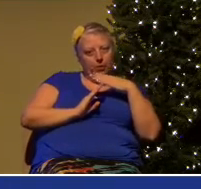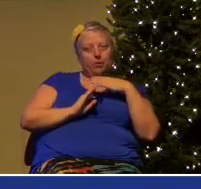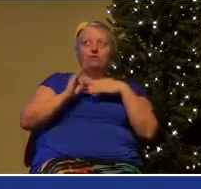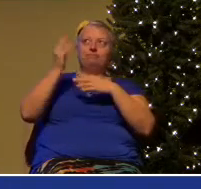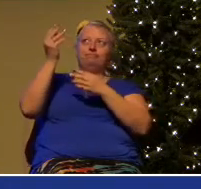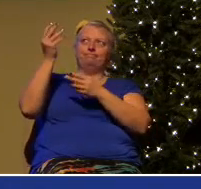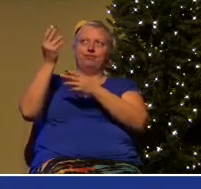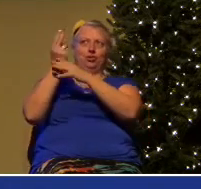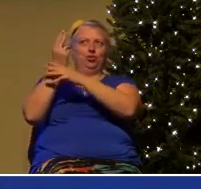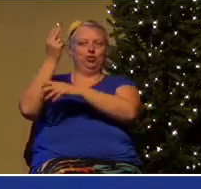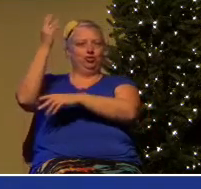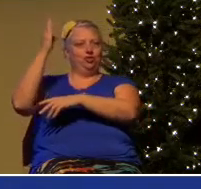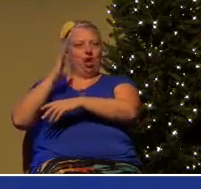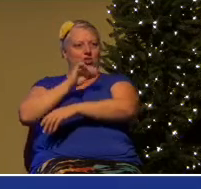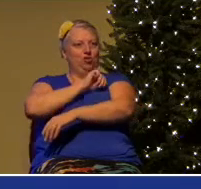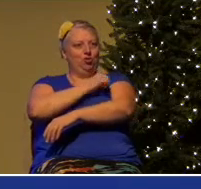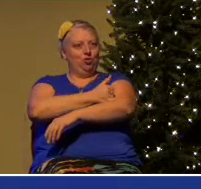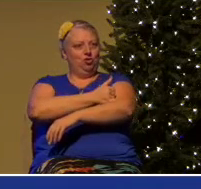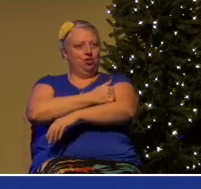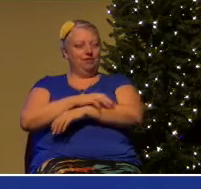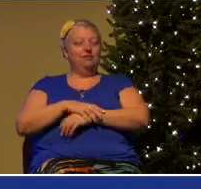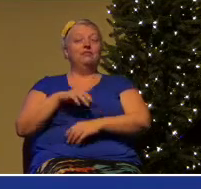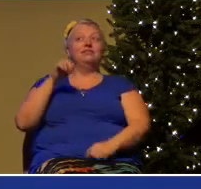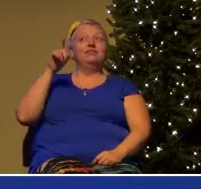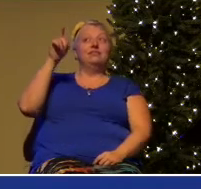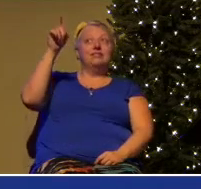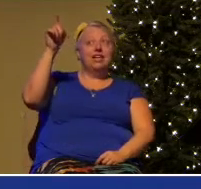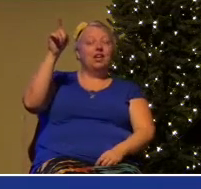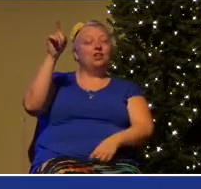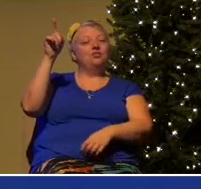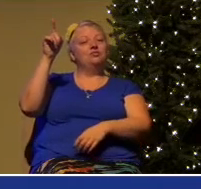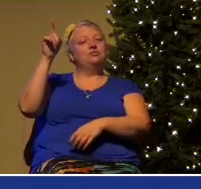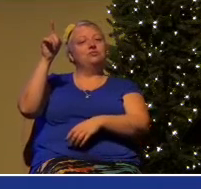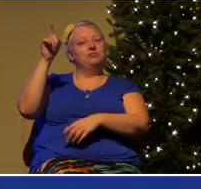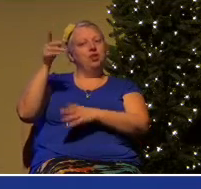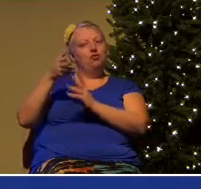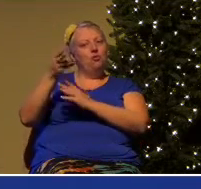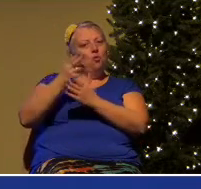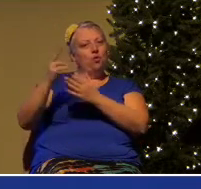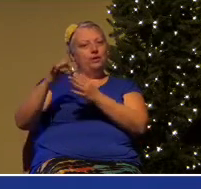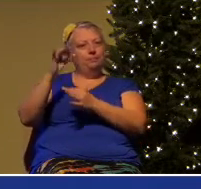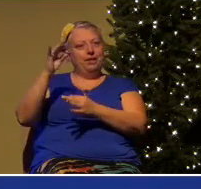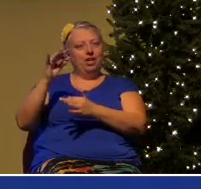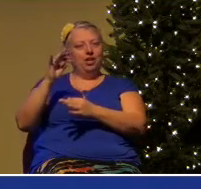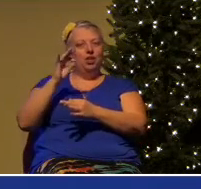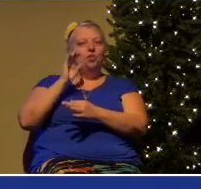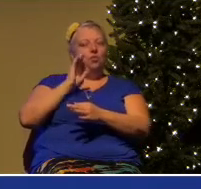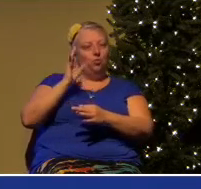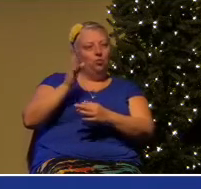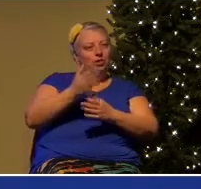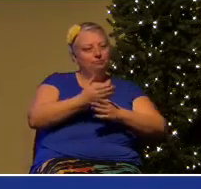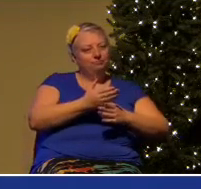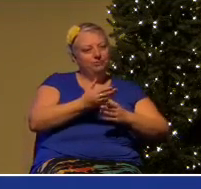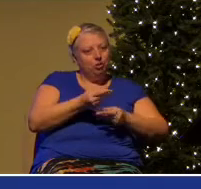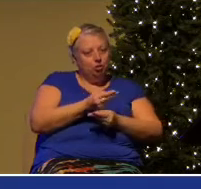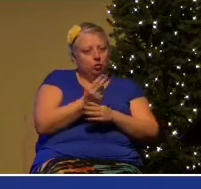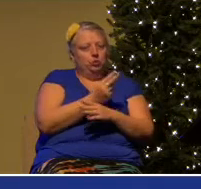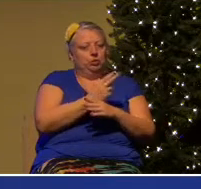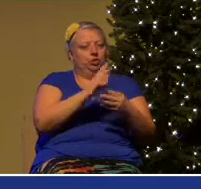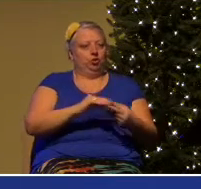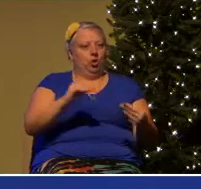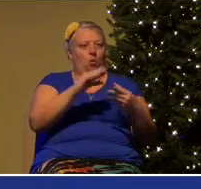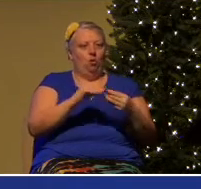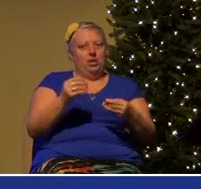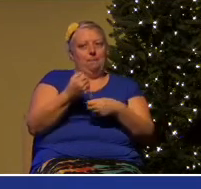Spirit will take those stories and he will make them come to life in people's lives sometimes